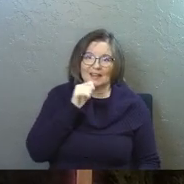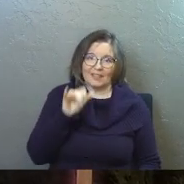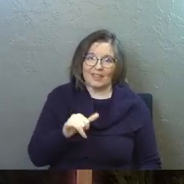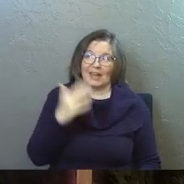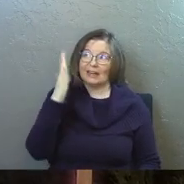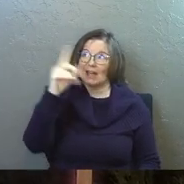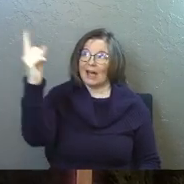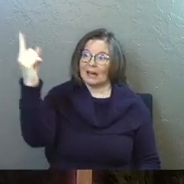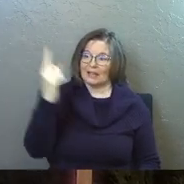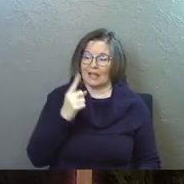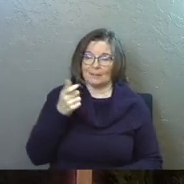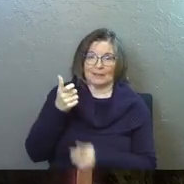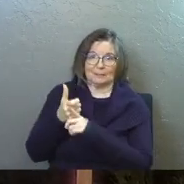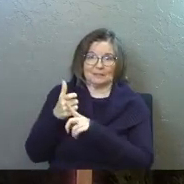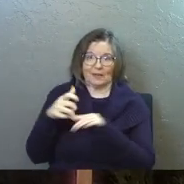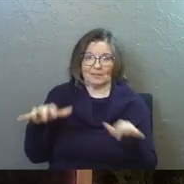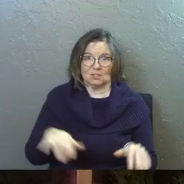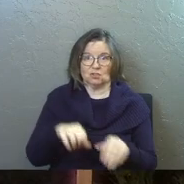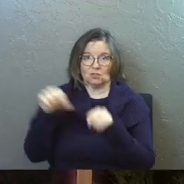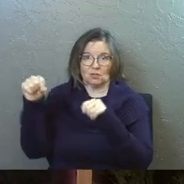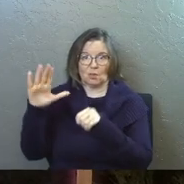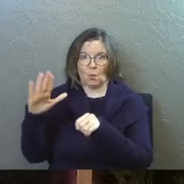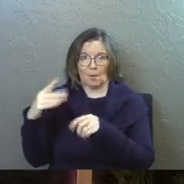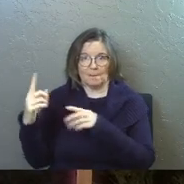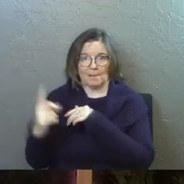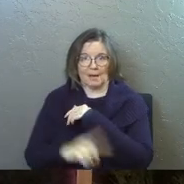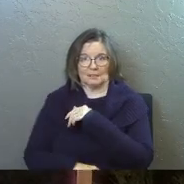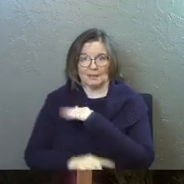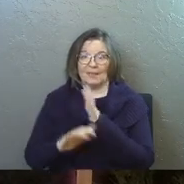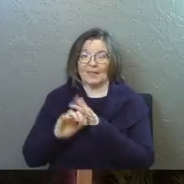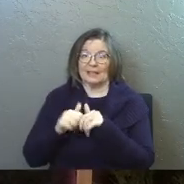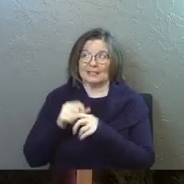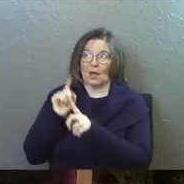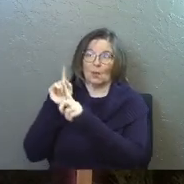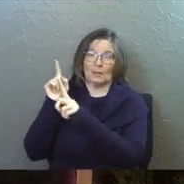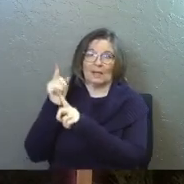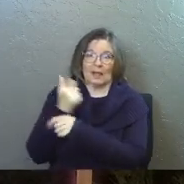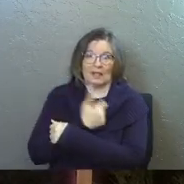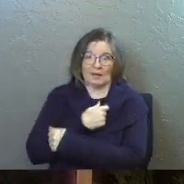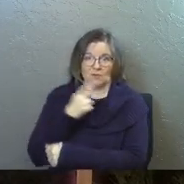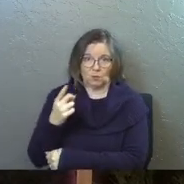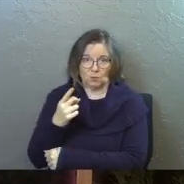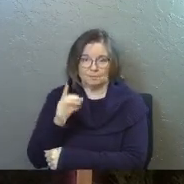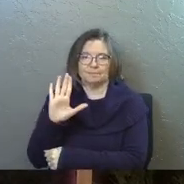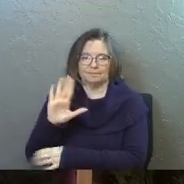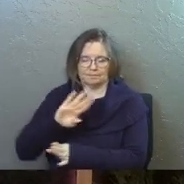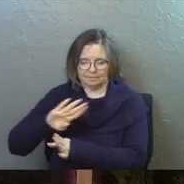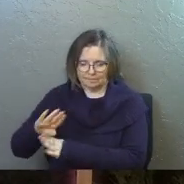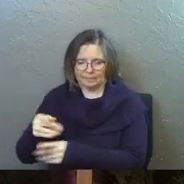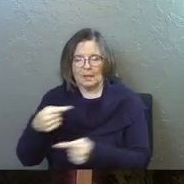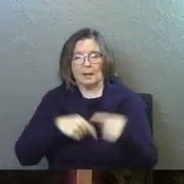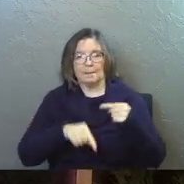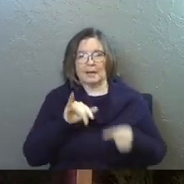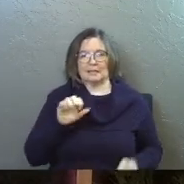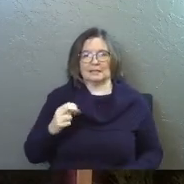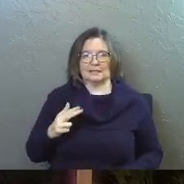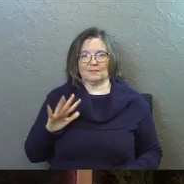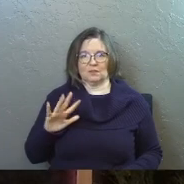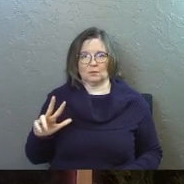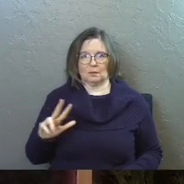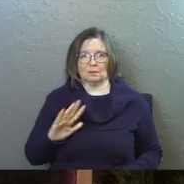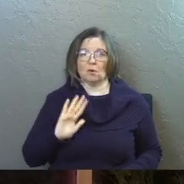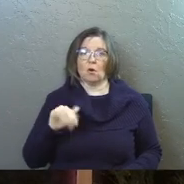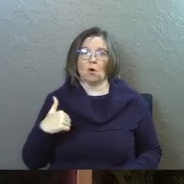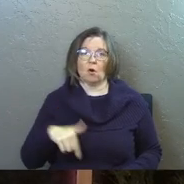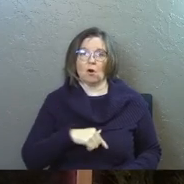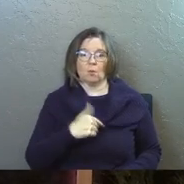and took your punishment for you. That's how he loves you. Okay. Back to Isaiah 53, verse six. All we like